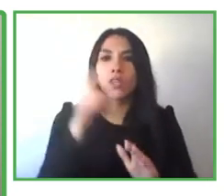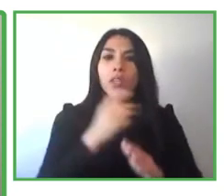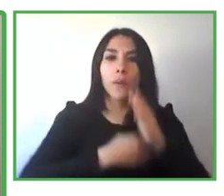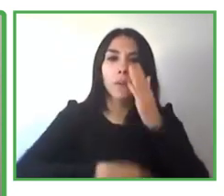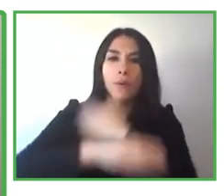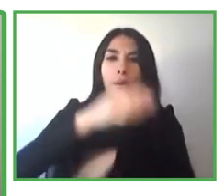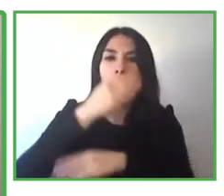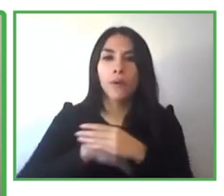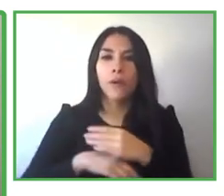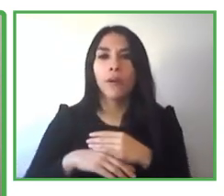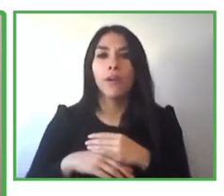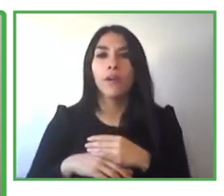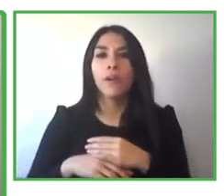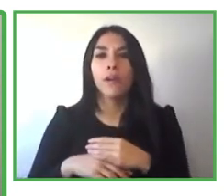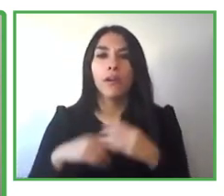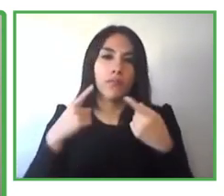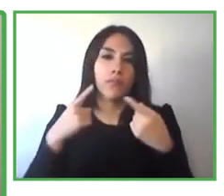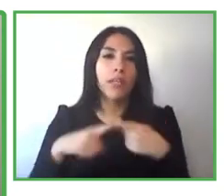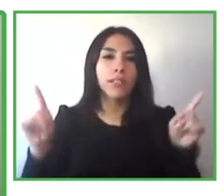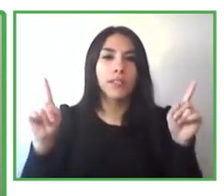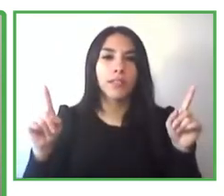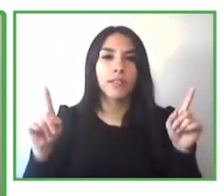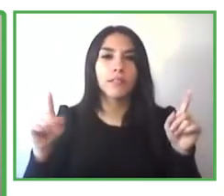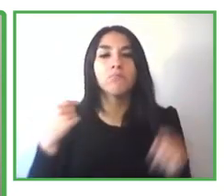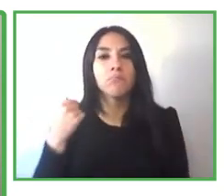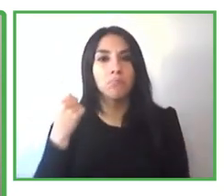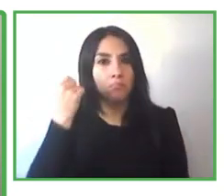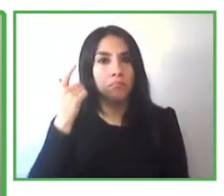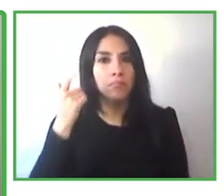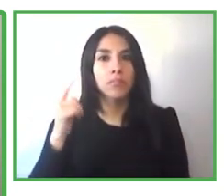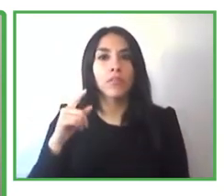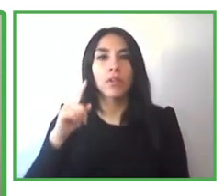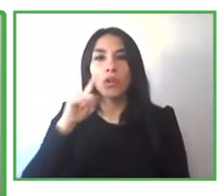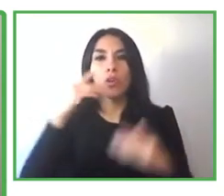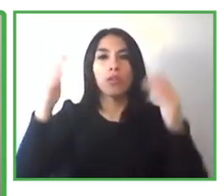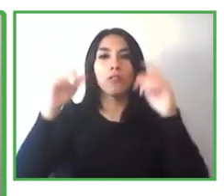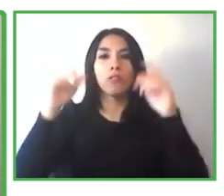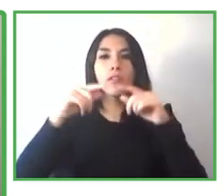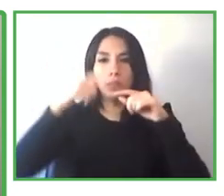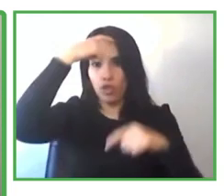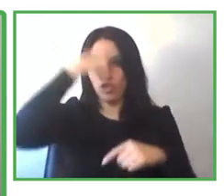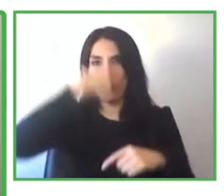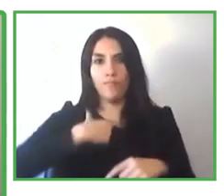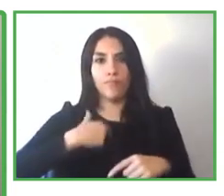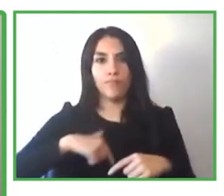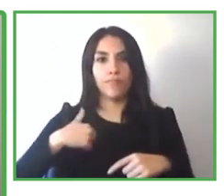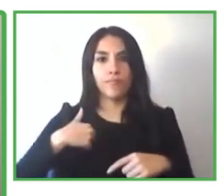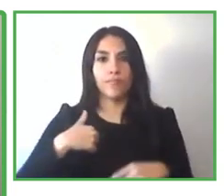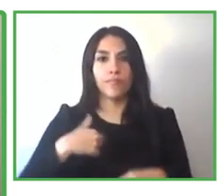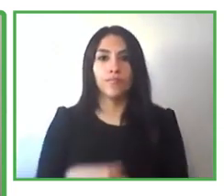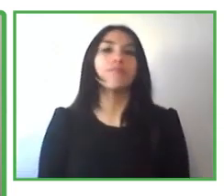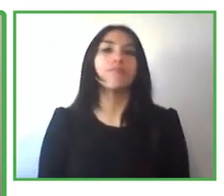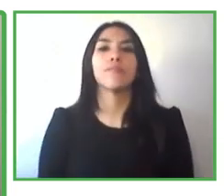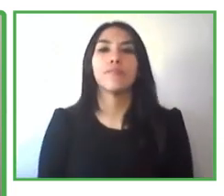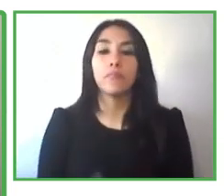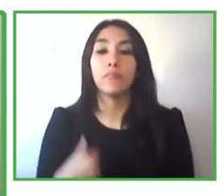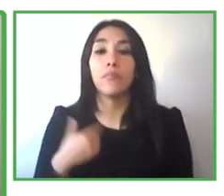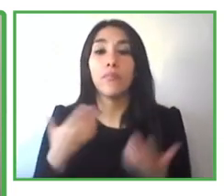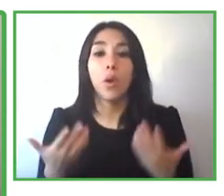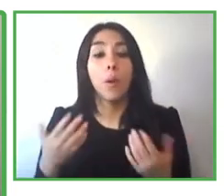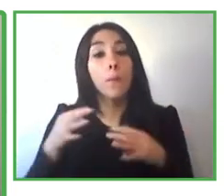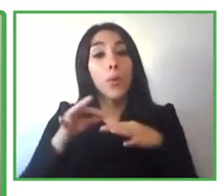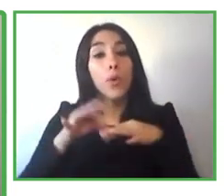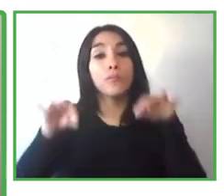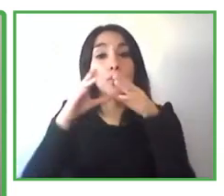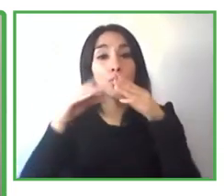with many organizations out there wouldn't treat you as a person they'll treat you differently because you have a disability that's